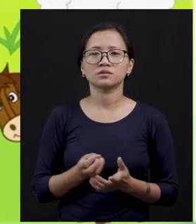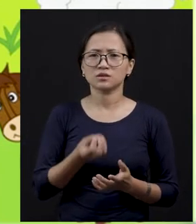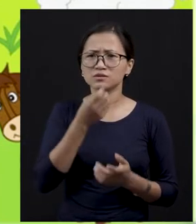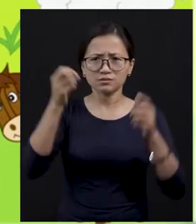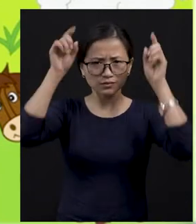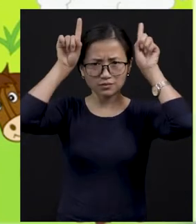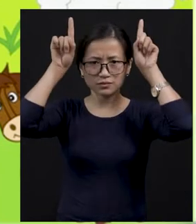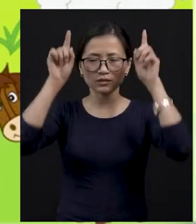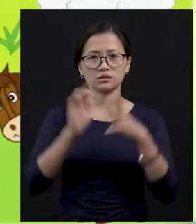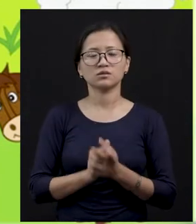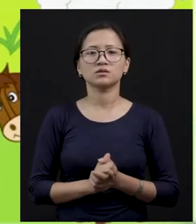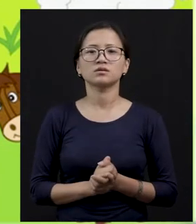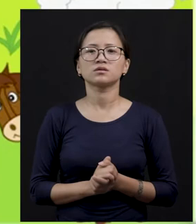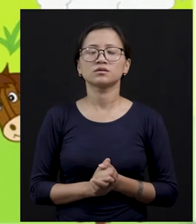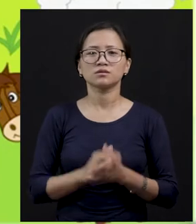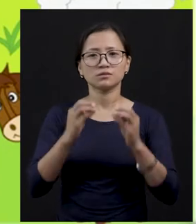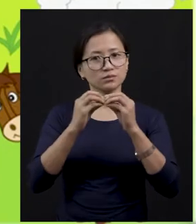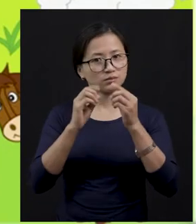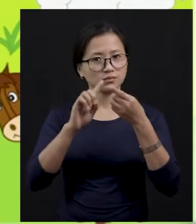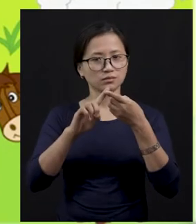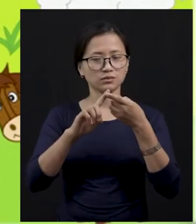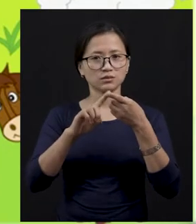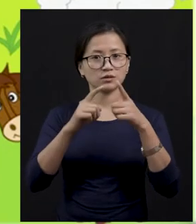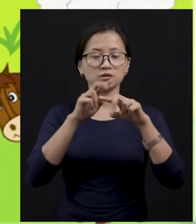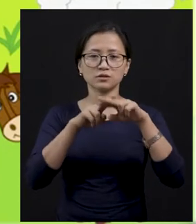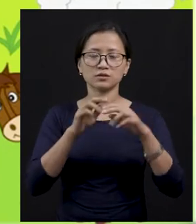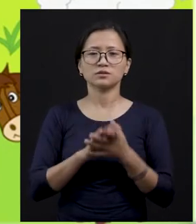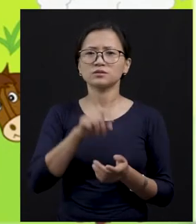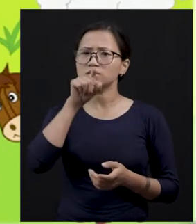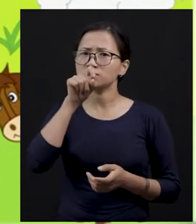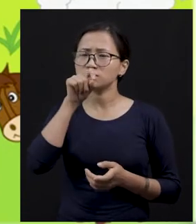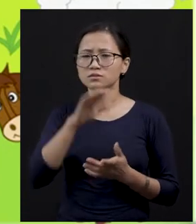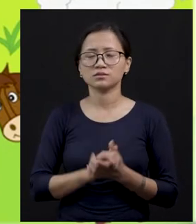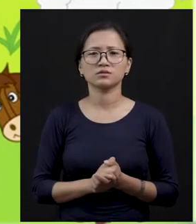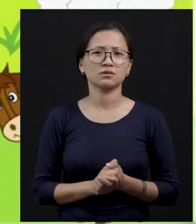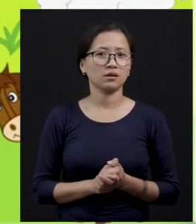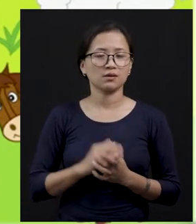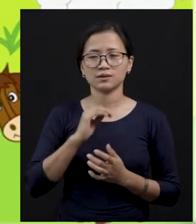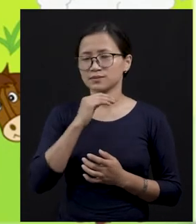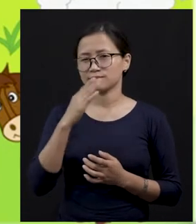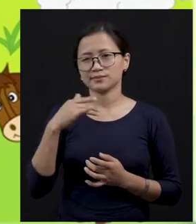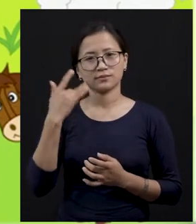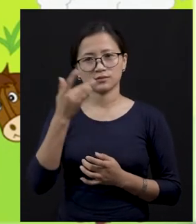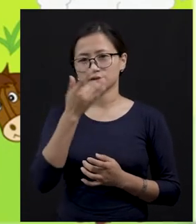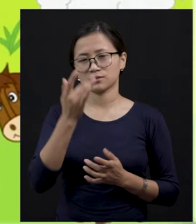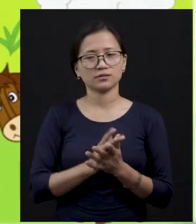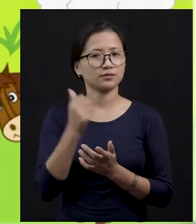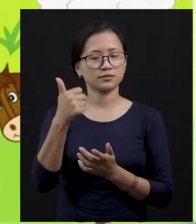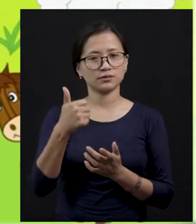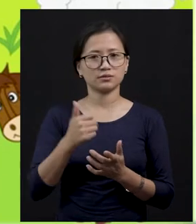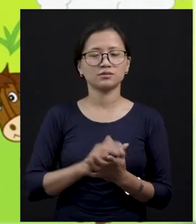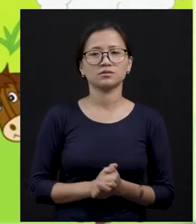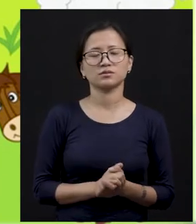even cow. We call it beef. And chicken, yummy, right? Tasty chicken.